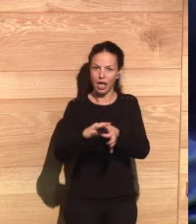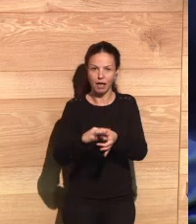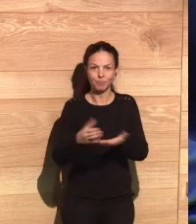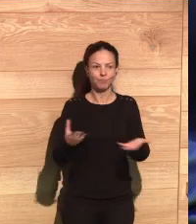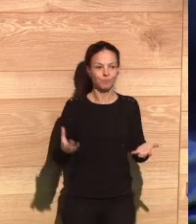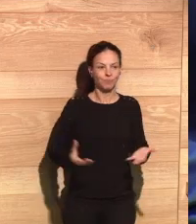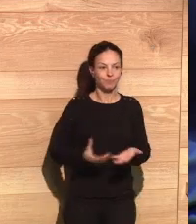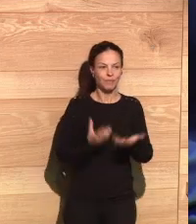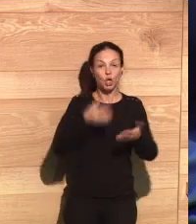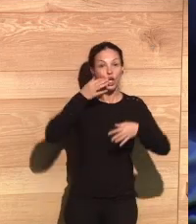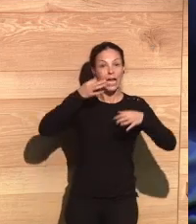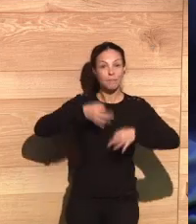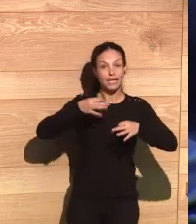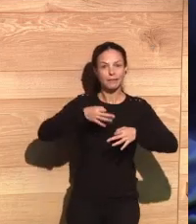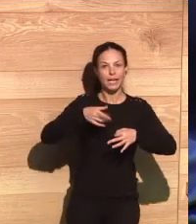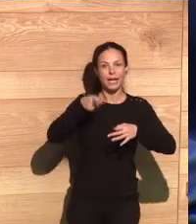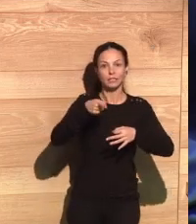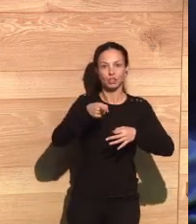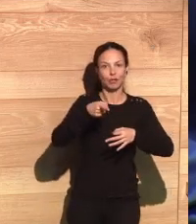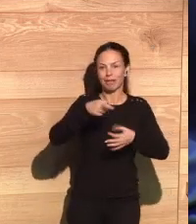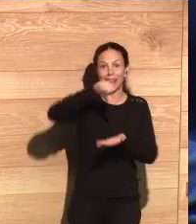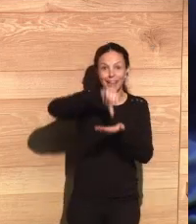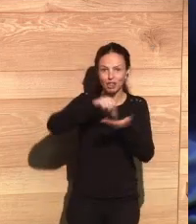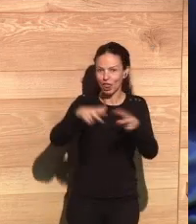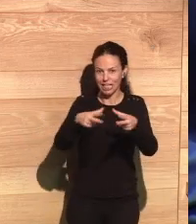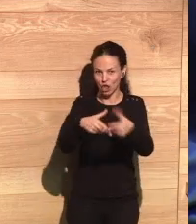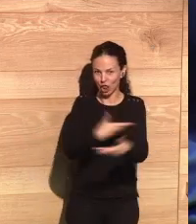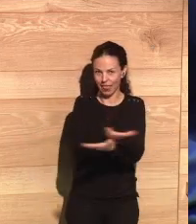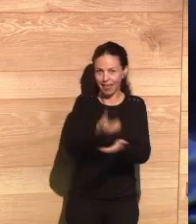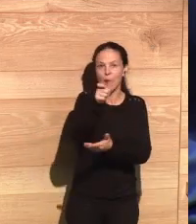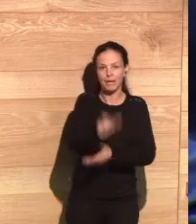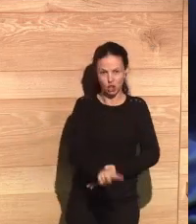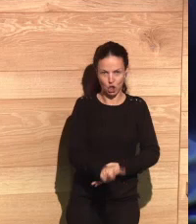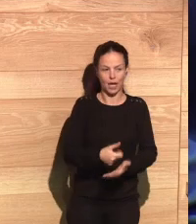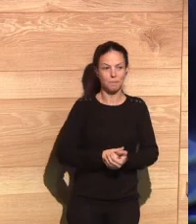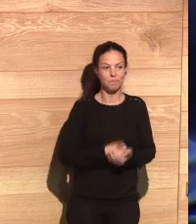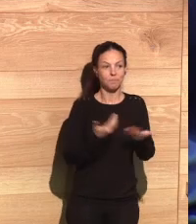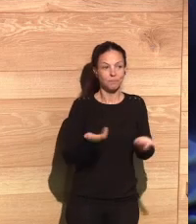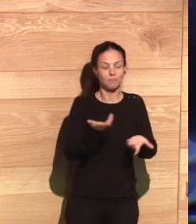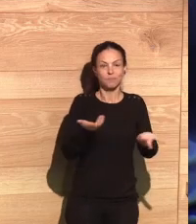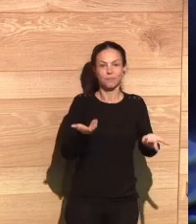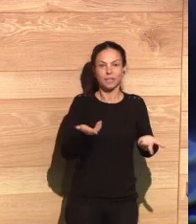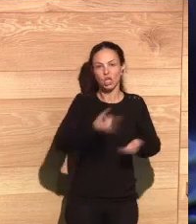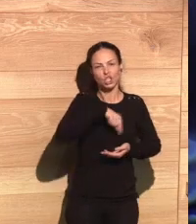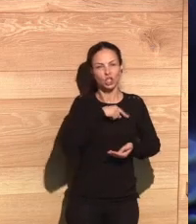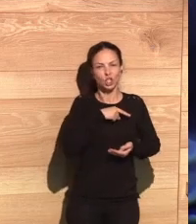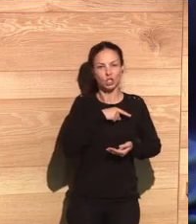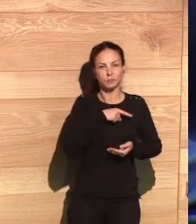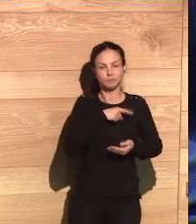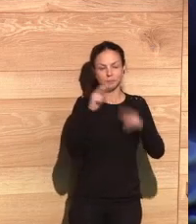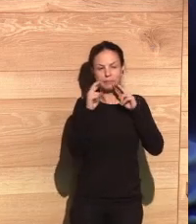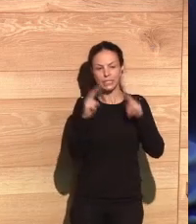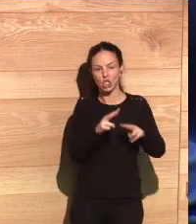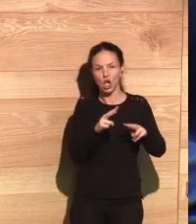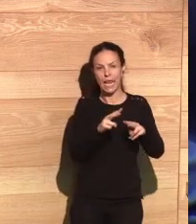dignity of the person, with the person, of the person, and with what really is at the core of our society. So we